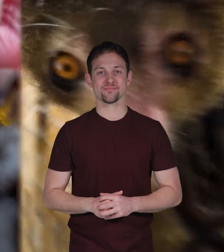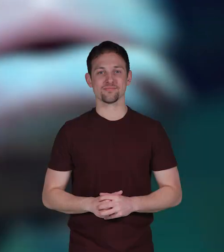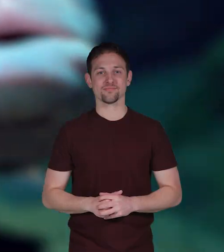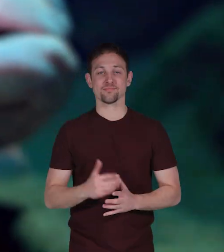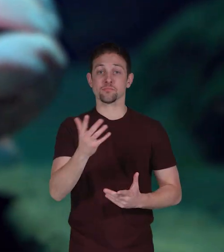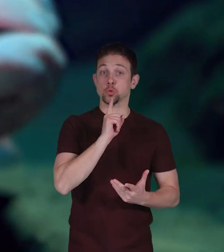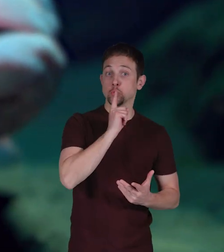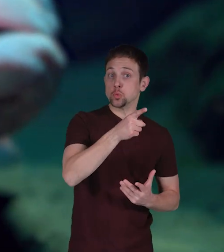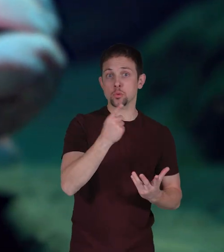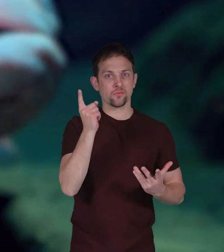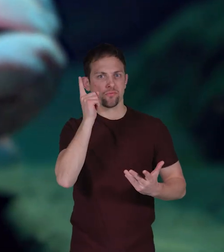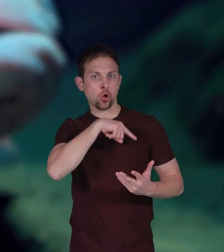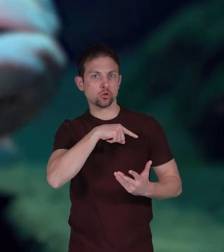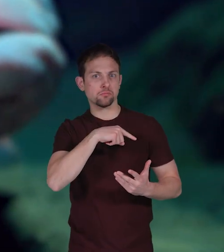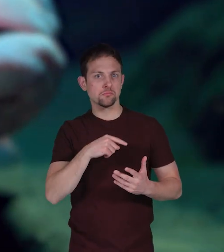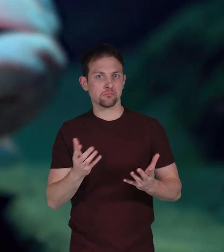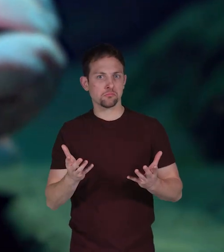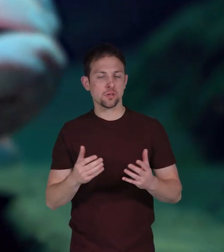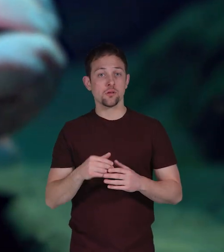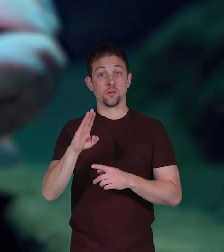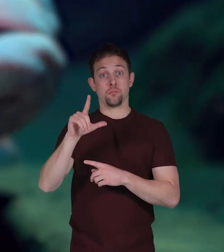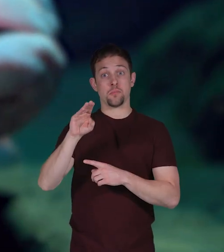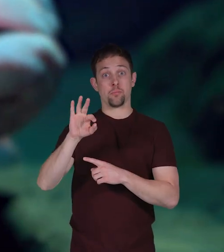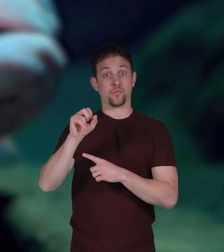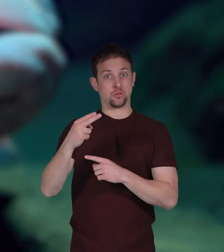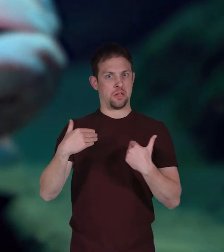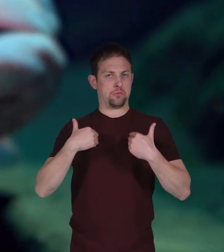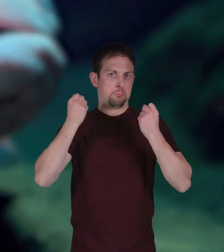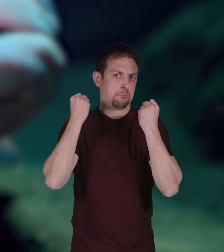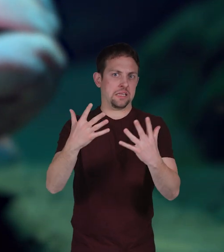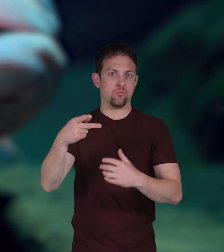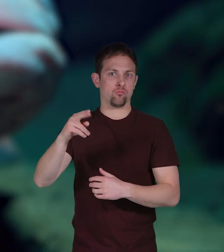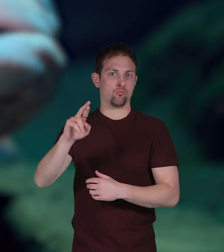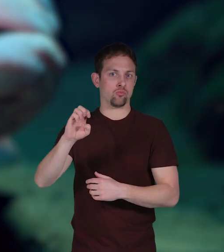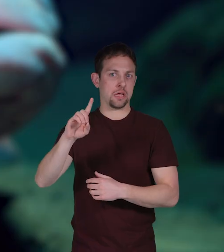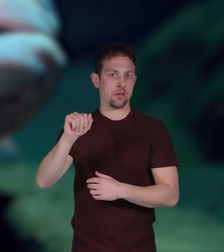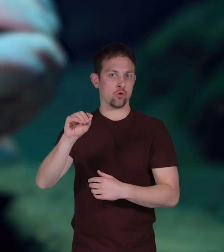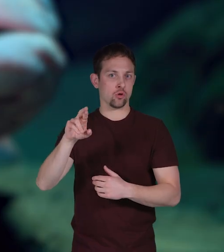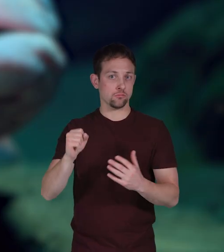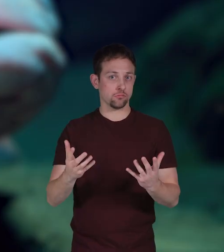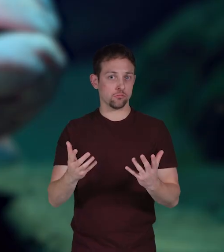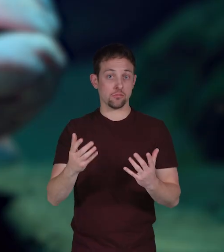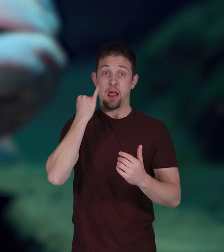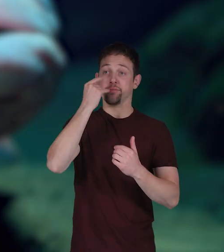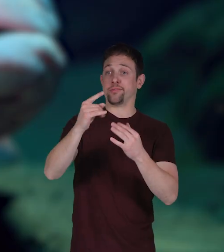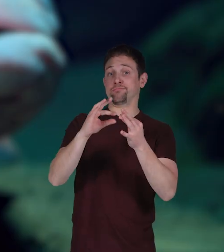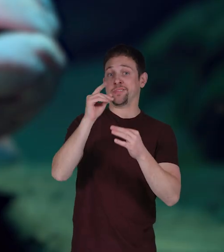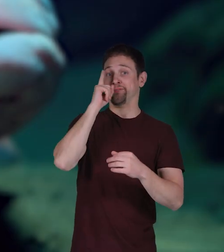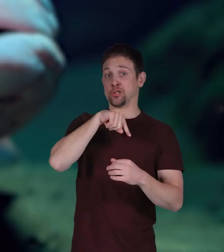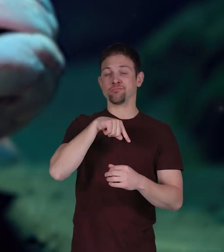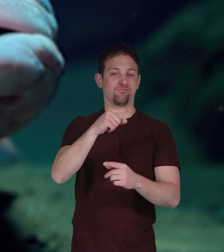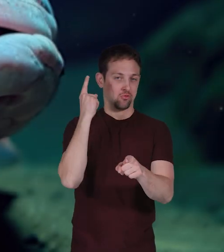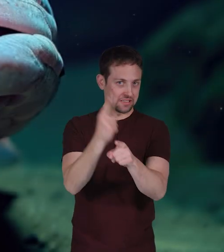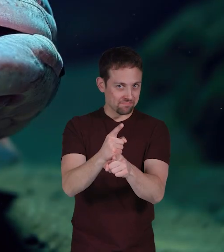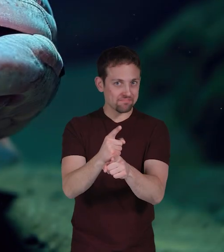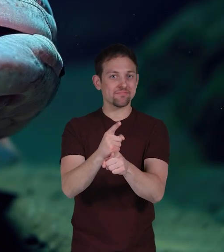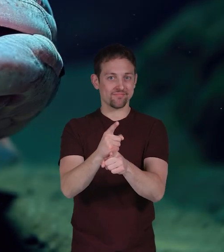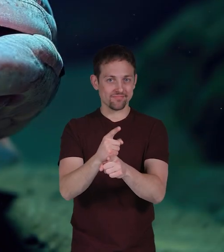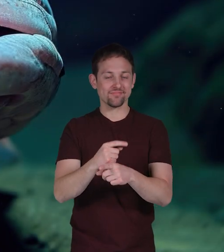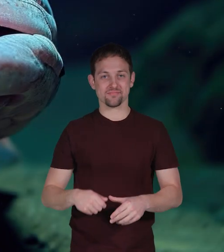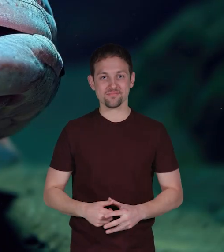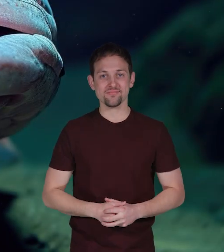true or false blobfish have many predators if you said false